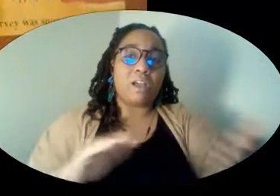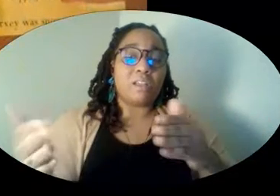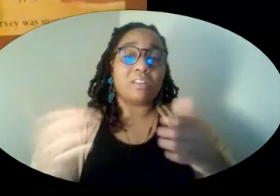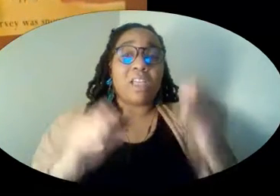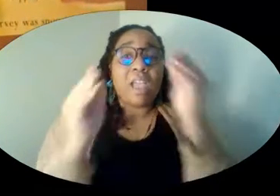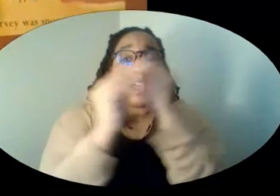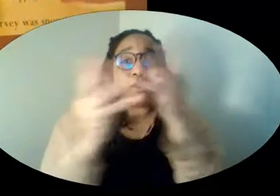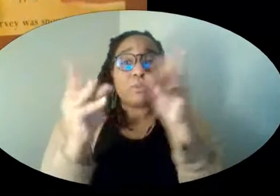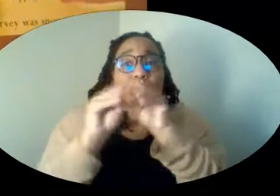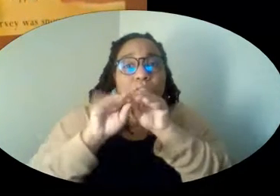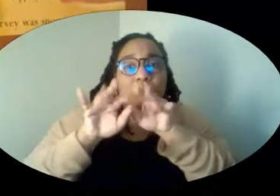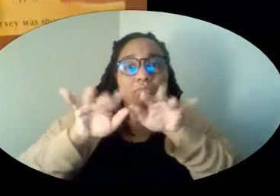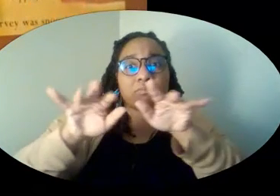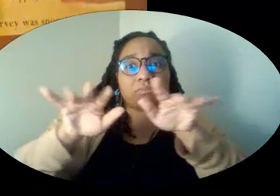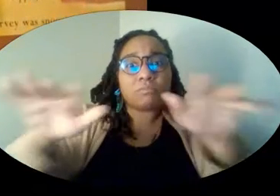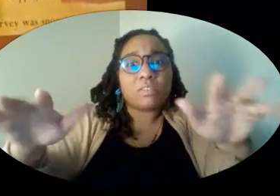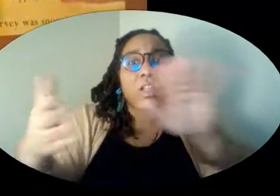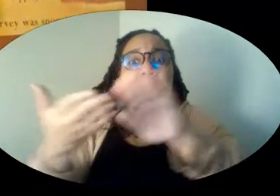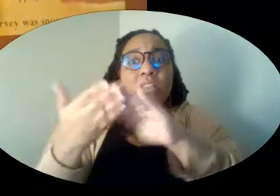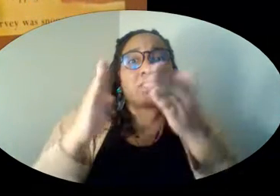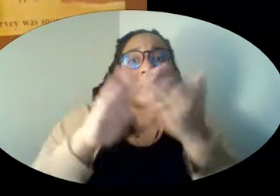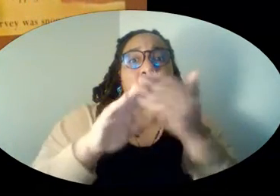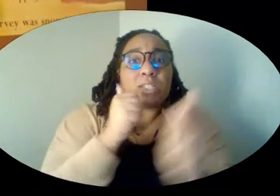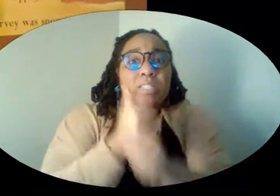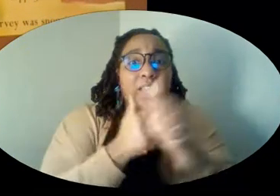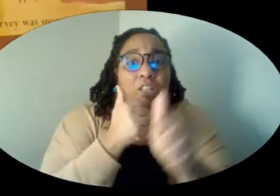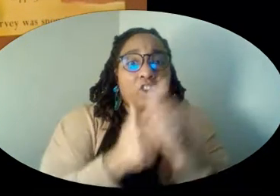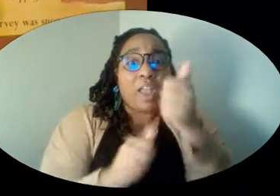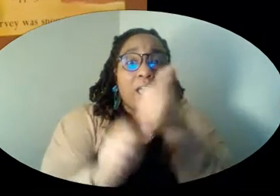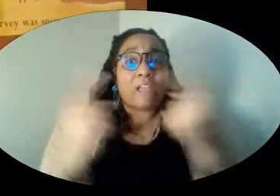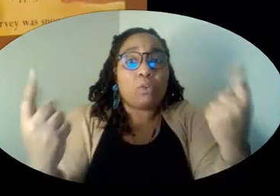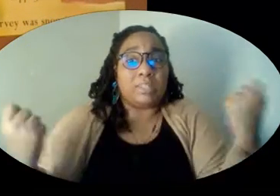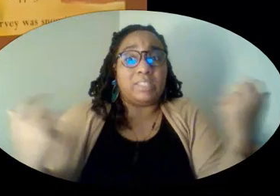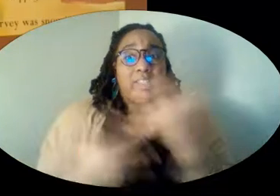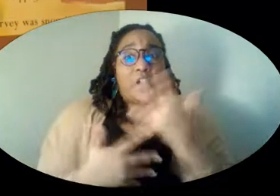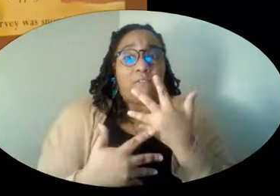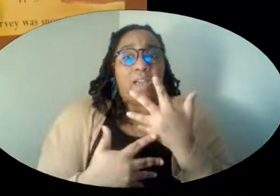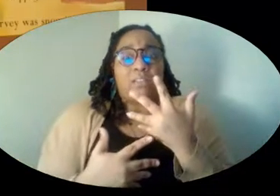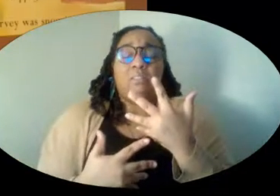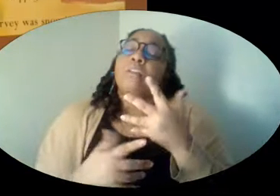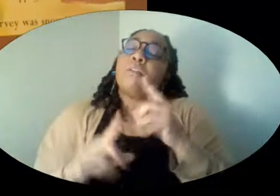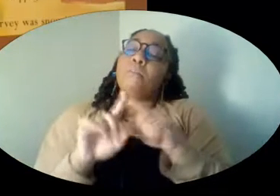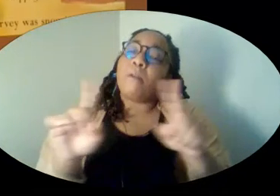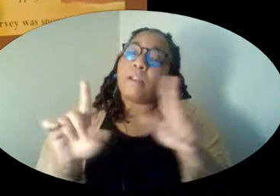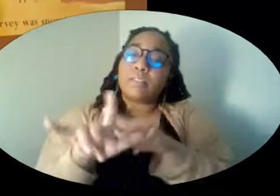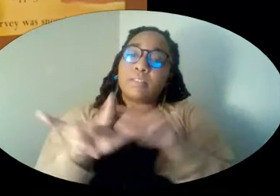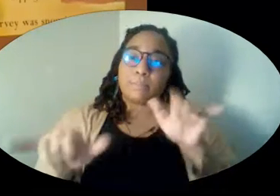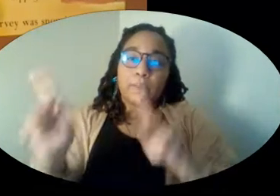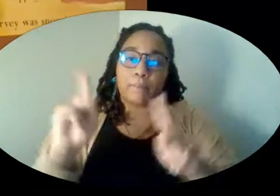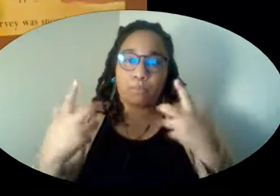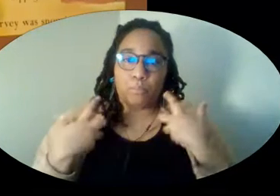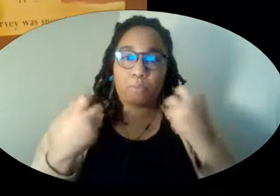The news spread. The city had been attacked. Everyone was terrified. But people were brave.